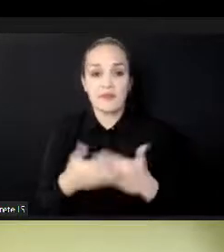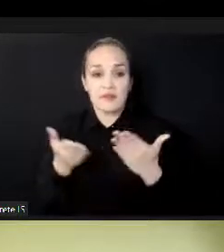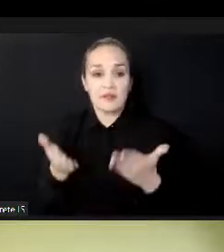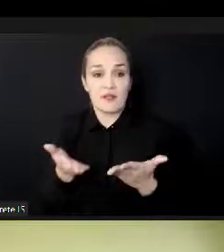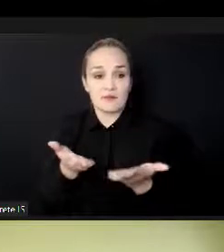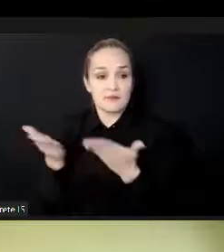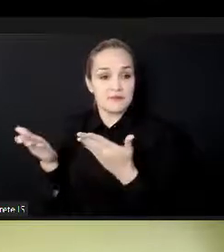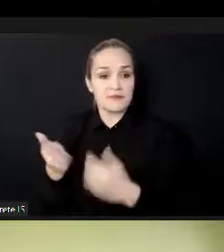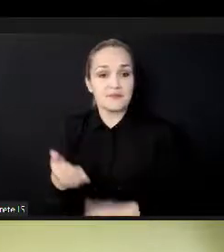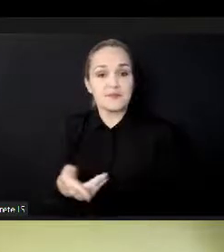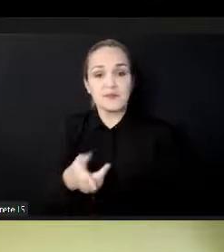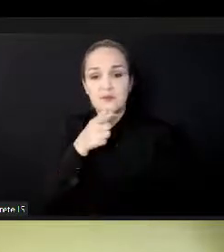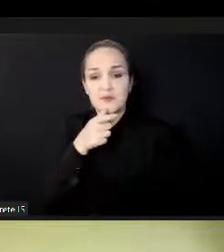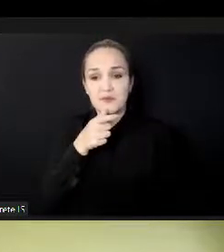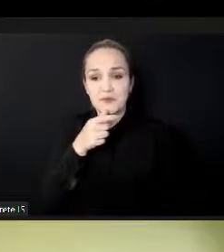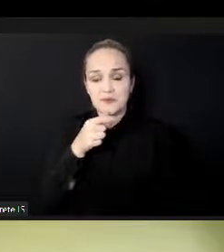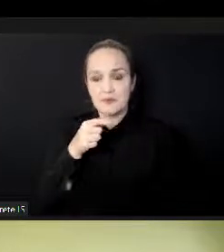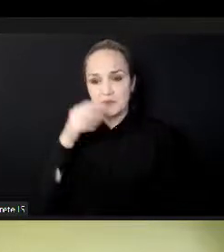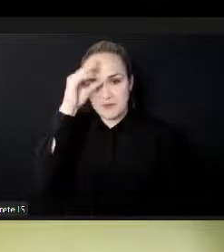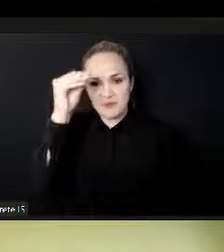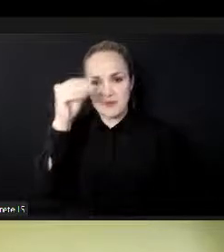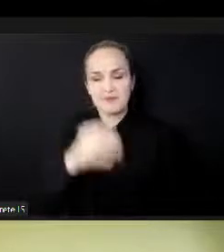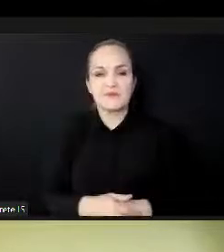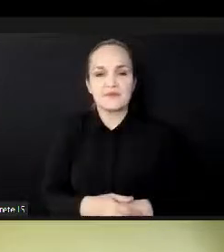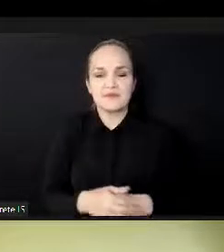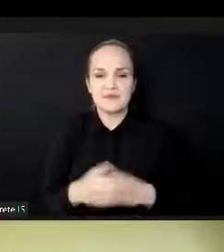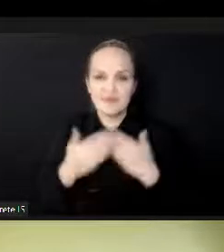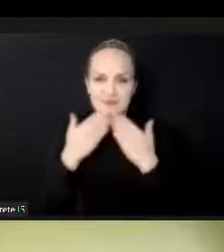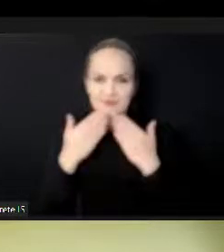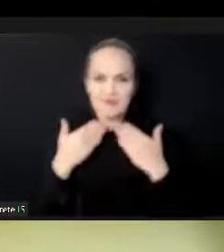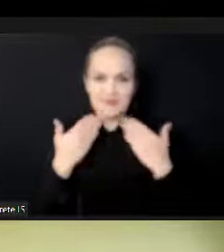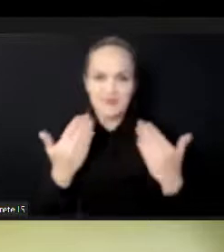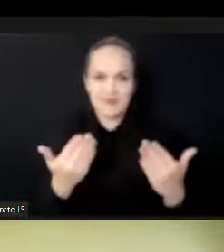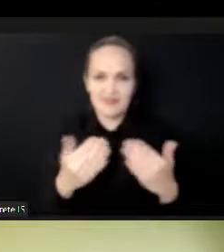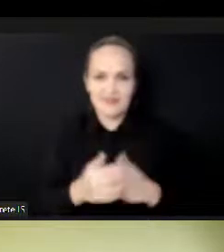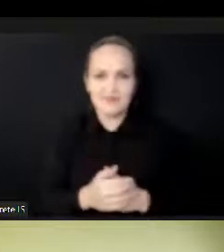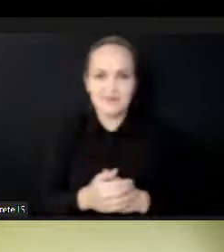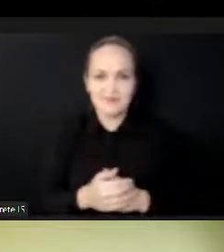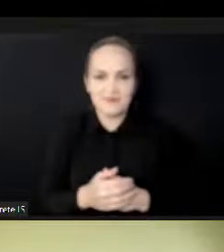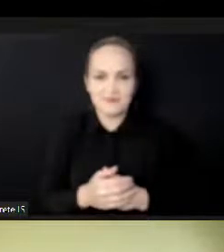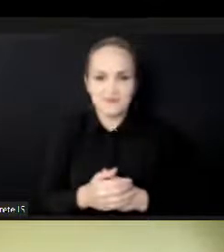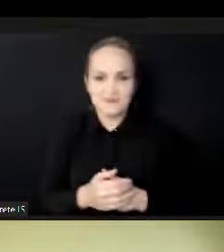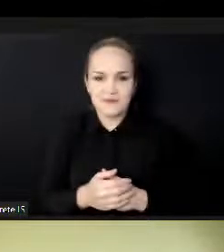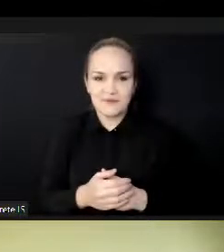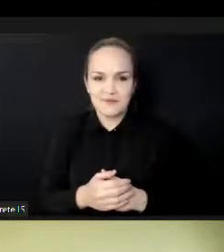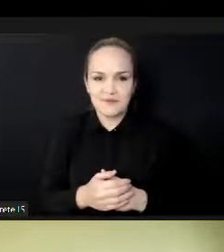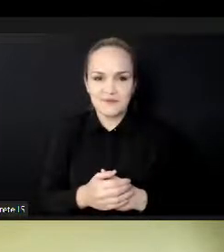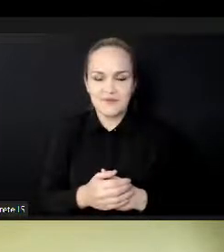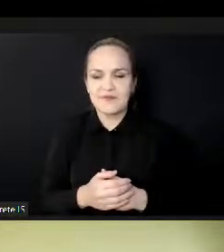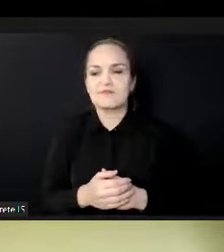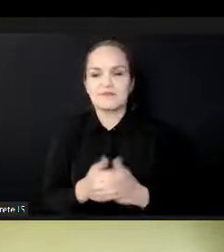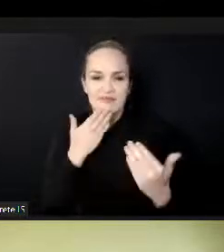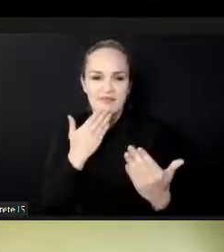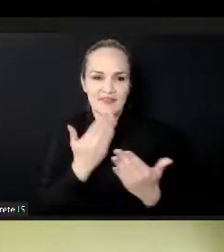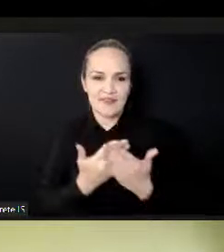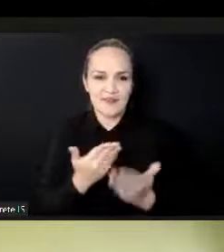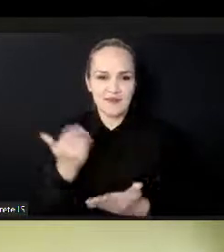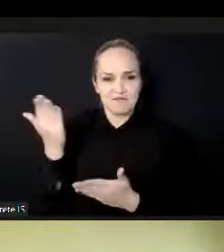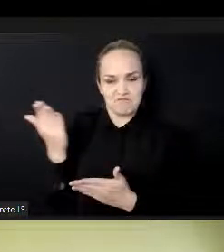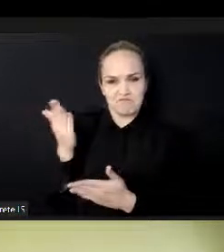Thank you, Shane Shapiro, for inviting my participation. Thank you, colleagues.